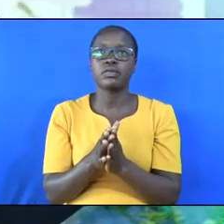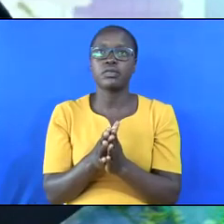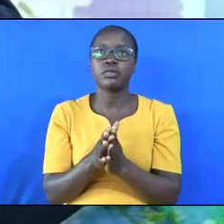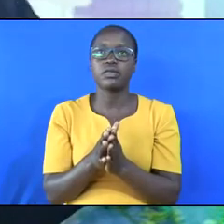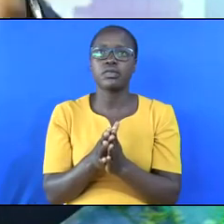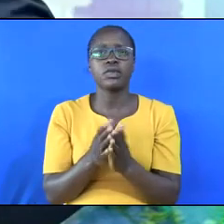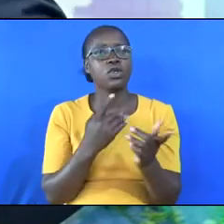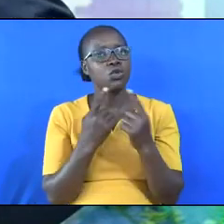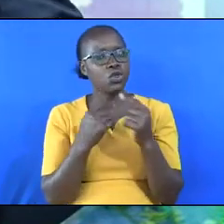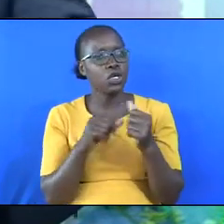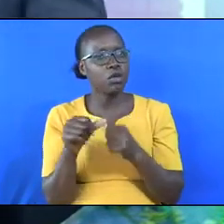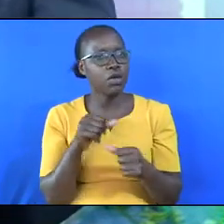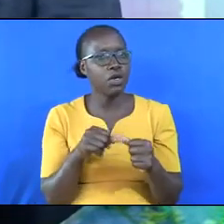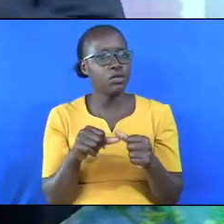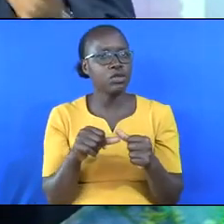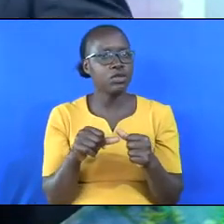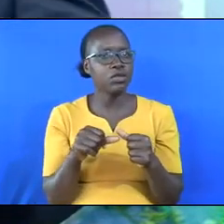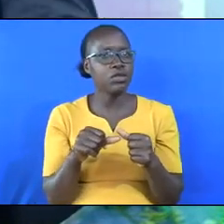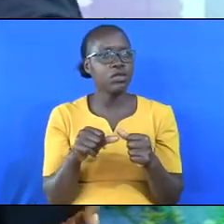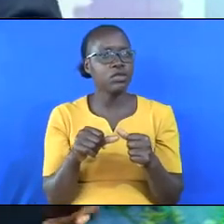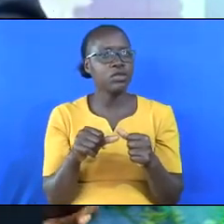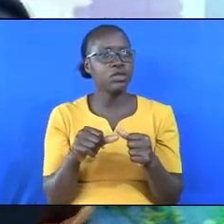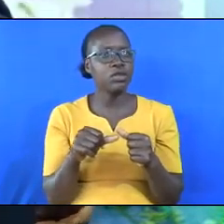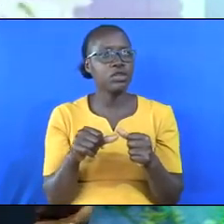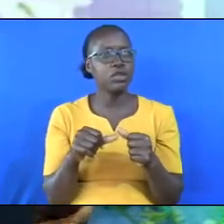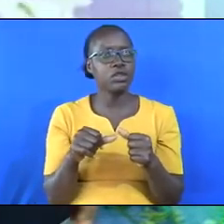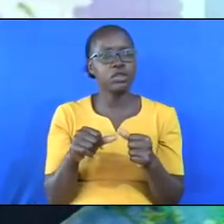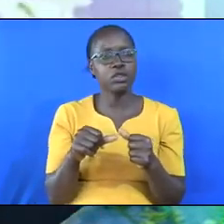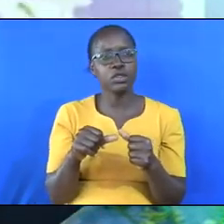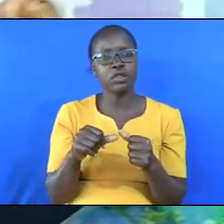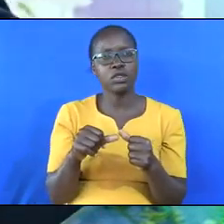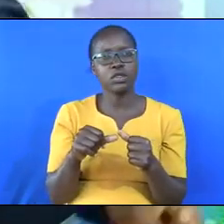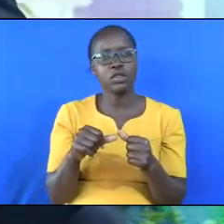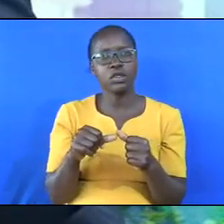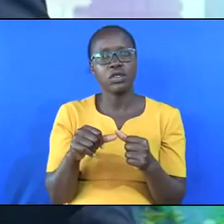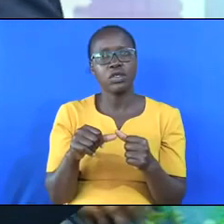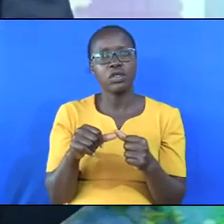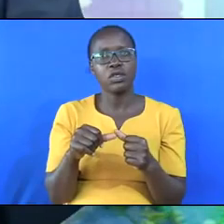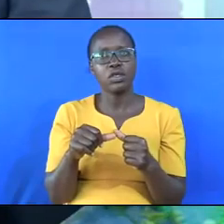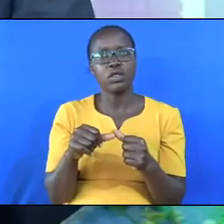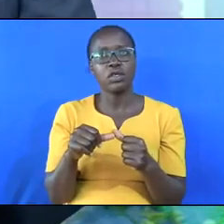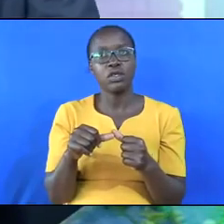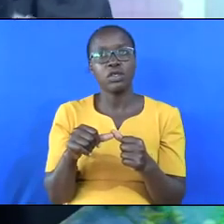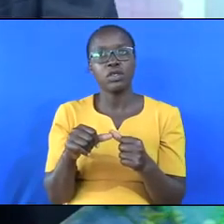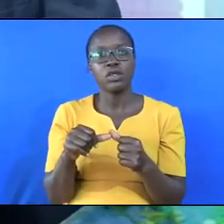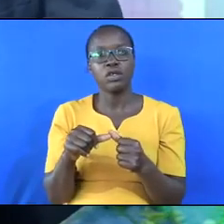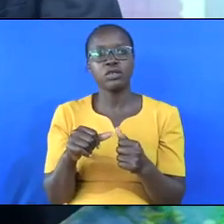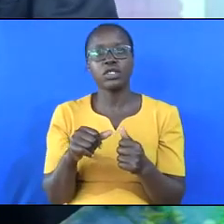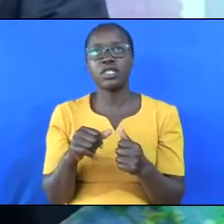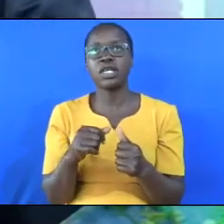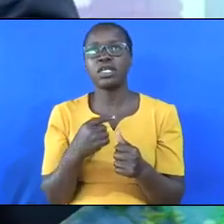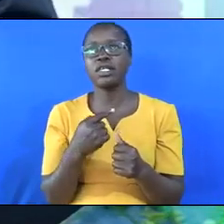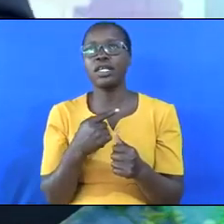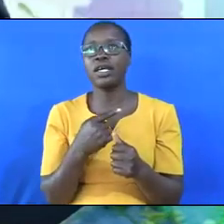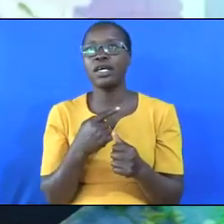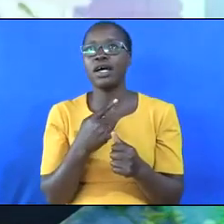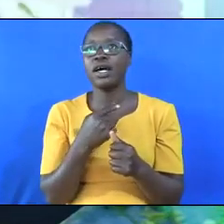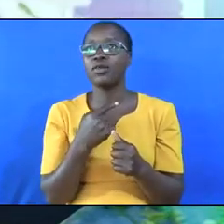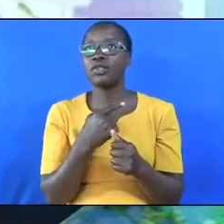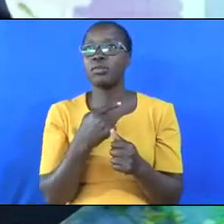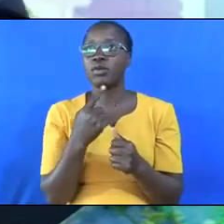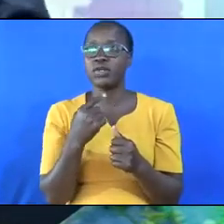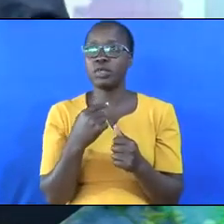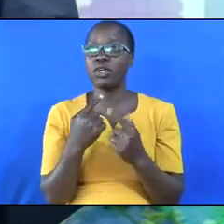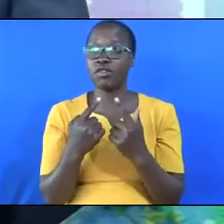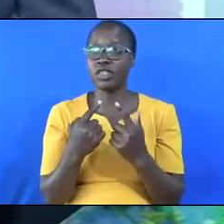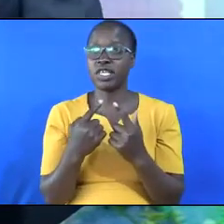You know, we talk about, we have in an electioneering period in this country, we are talking about, fight corruption, I'll do this, I'll do this. Let me tell